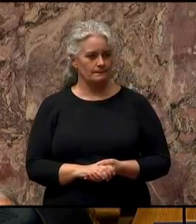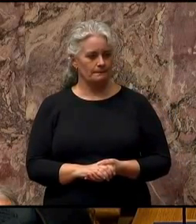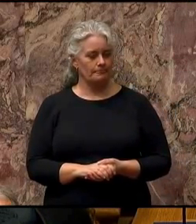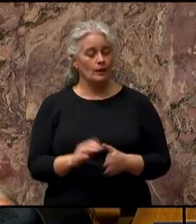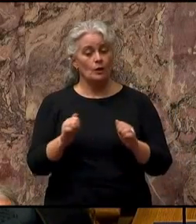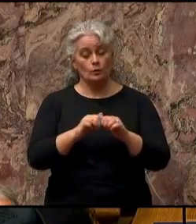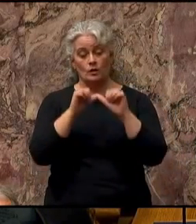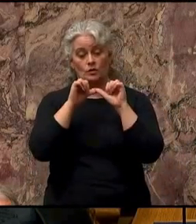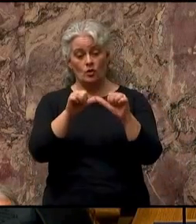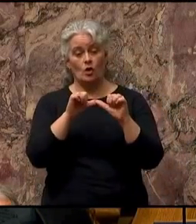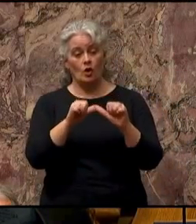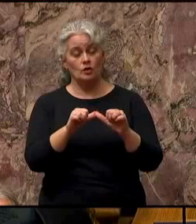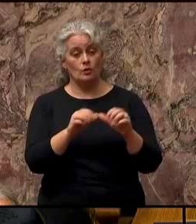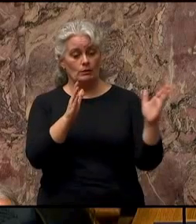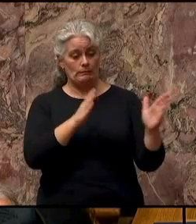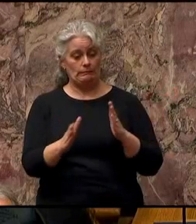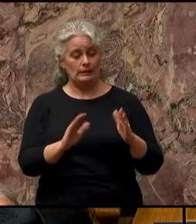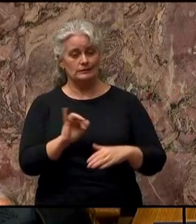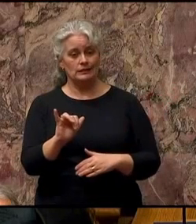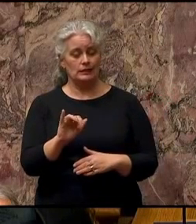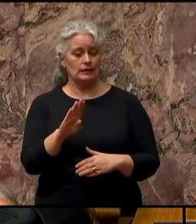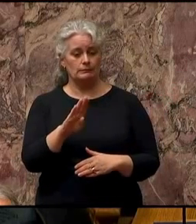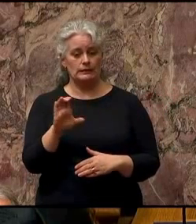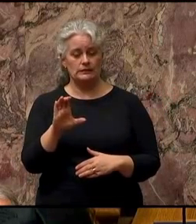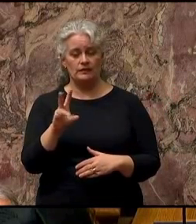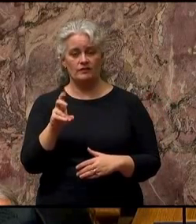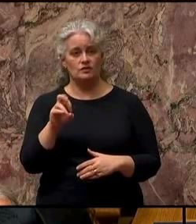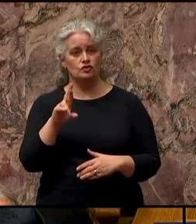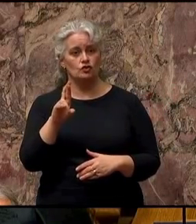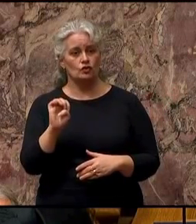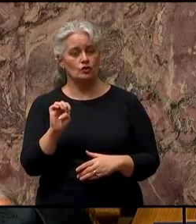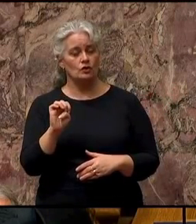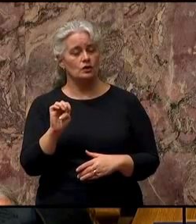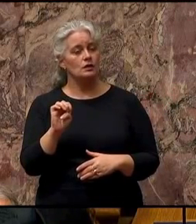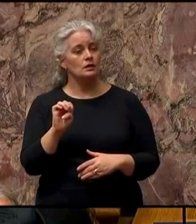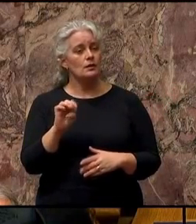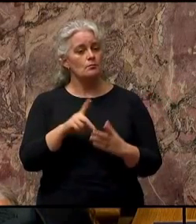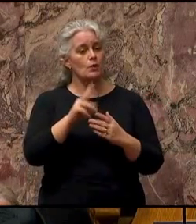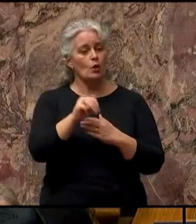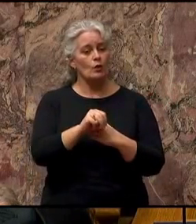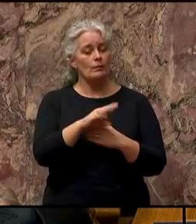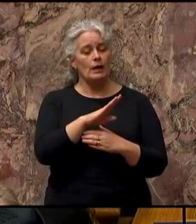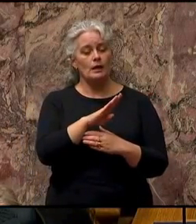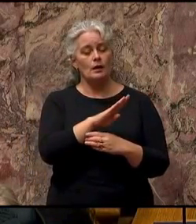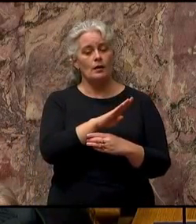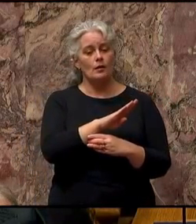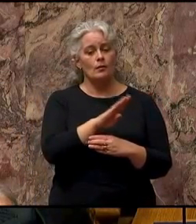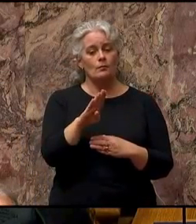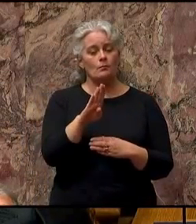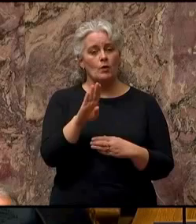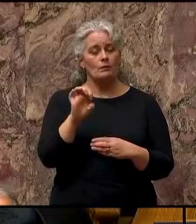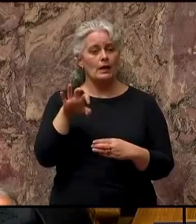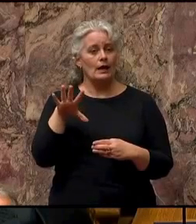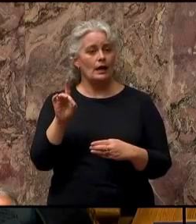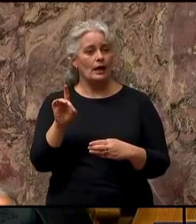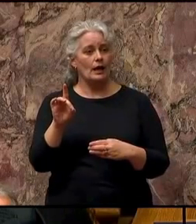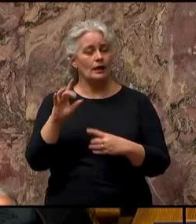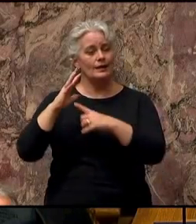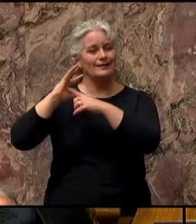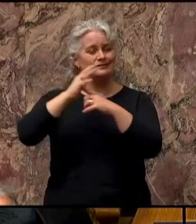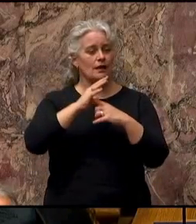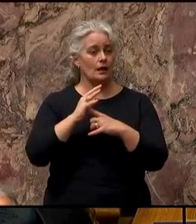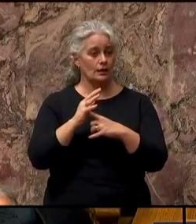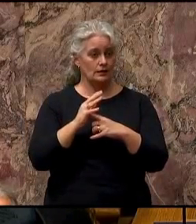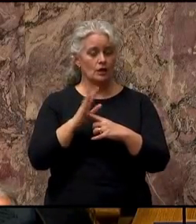ongoing initiatives like the BC Venture Acceleration Program and Broadband Satellite Initiative, your